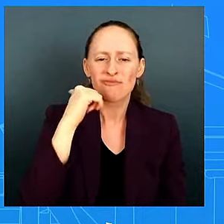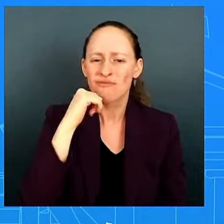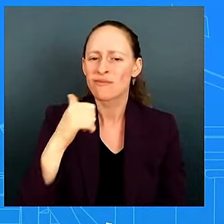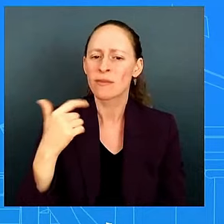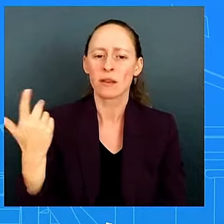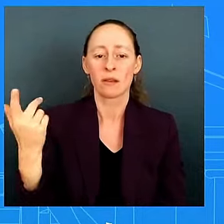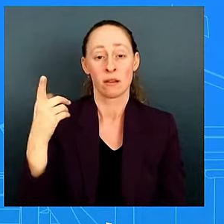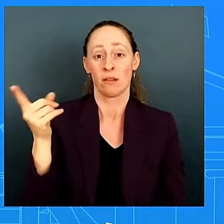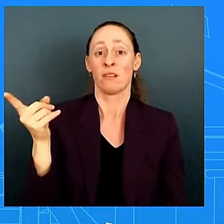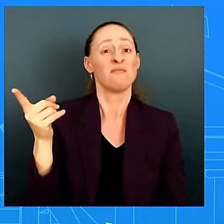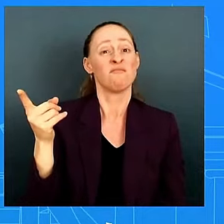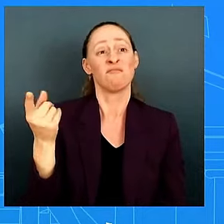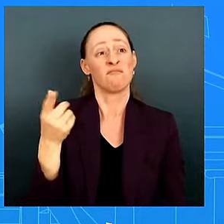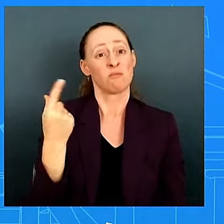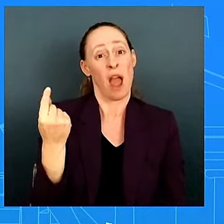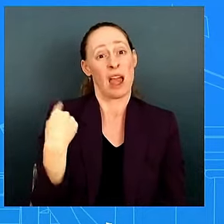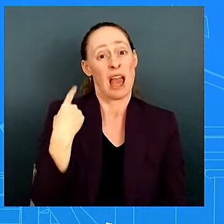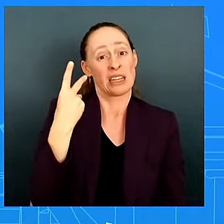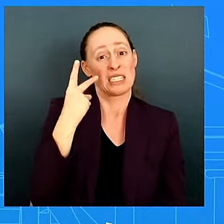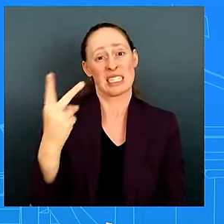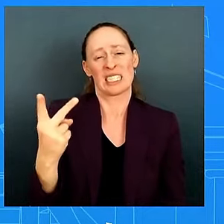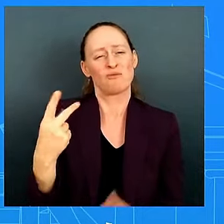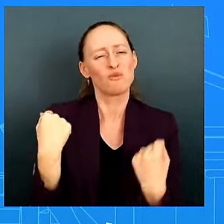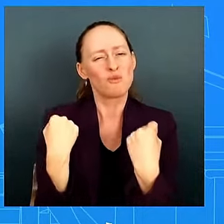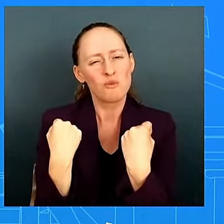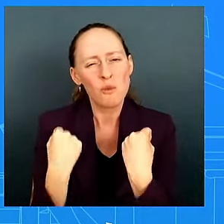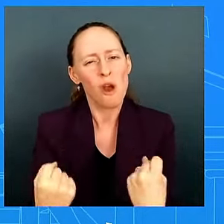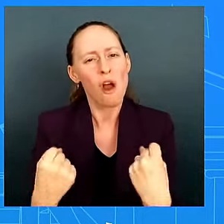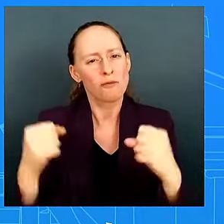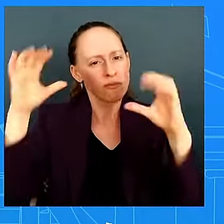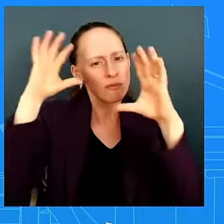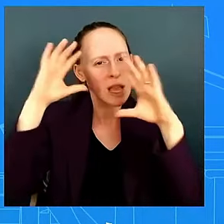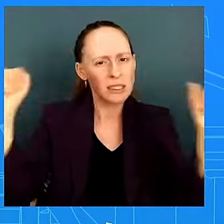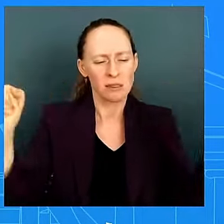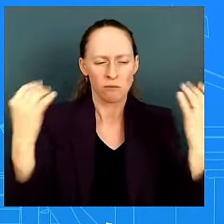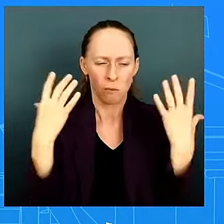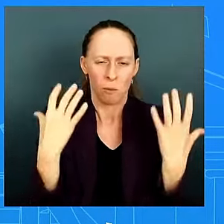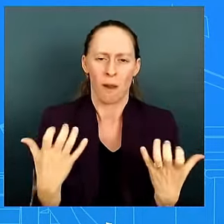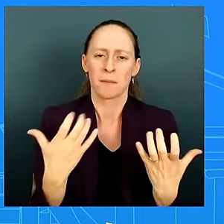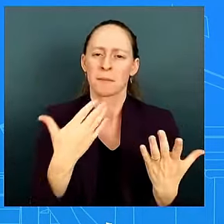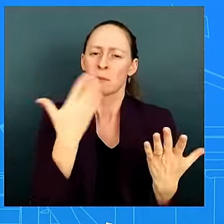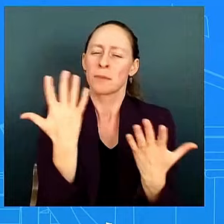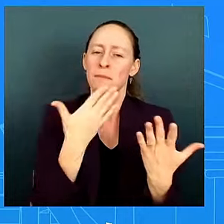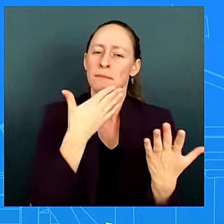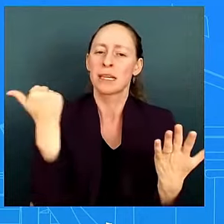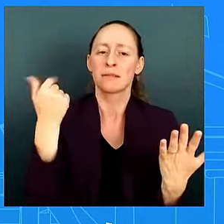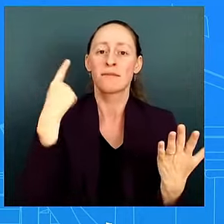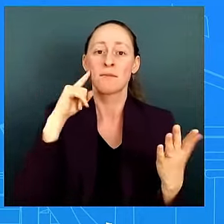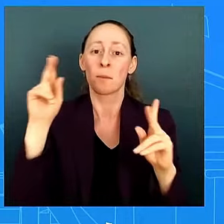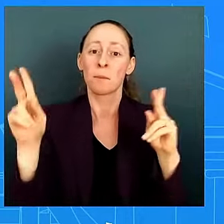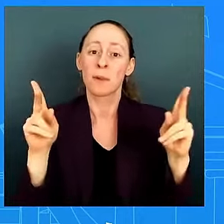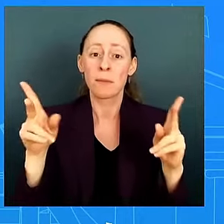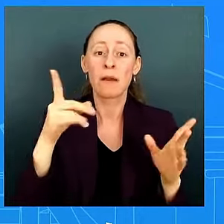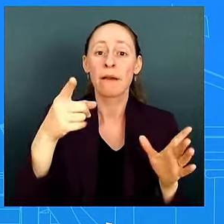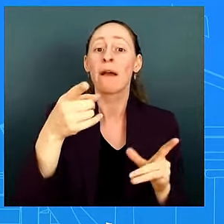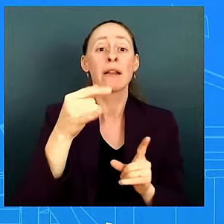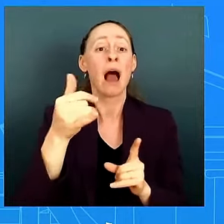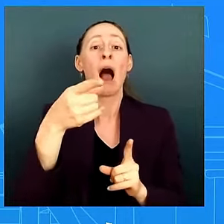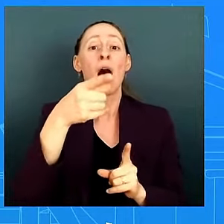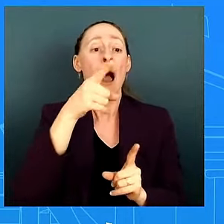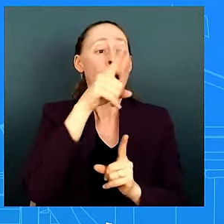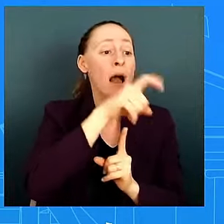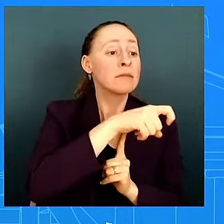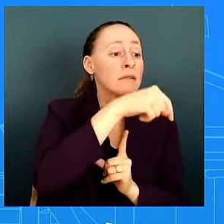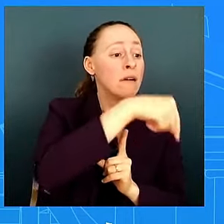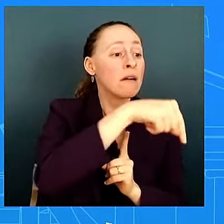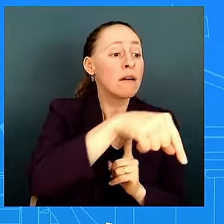able to work on behalf of the american people i do not know who these folks are that you speak of so it's hard for me to to to talk about